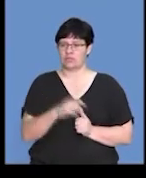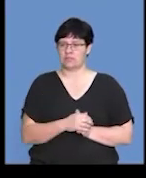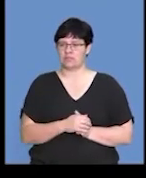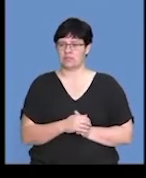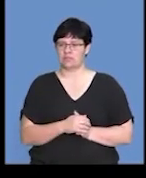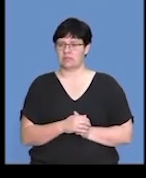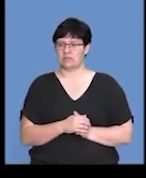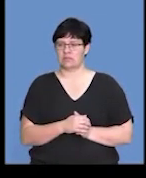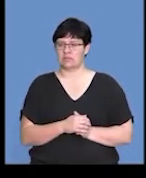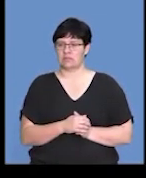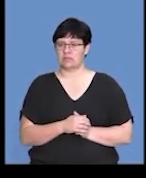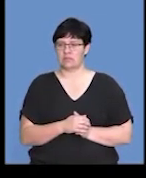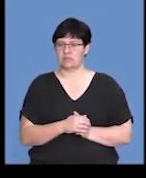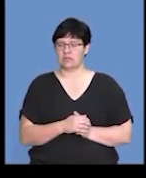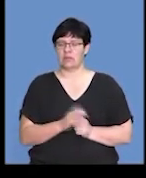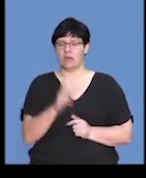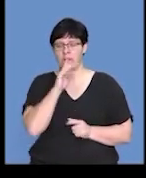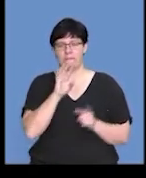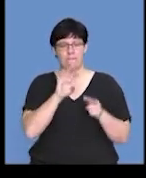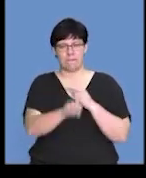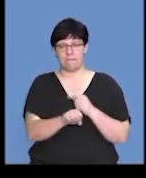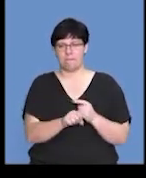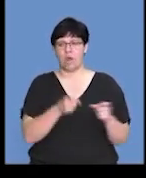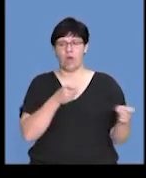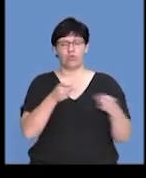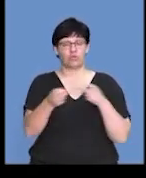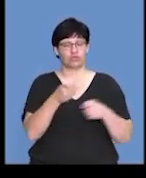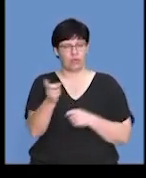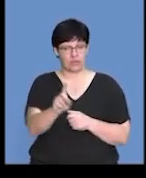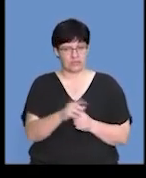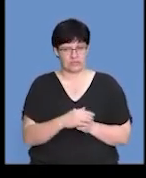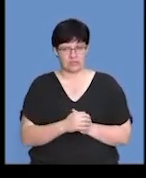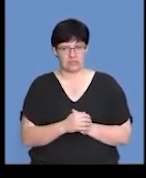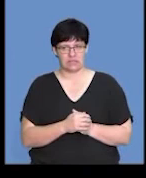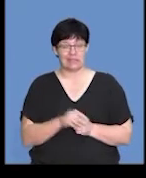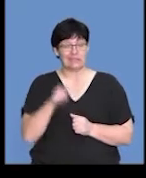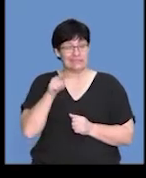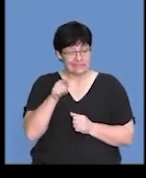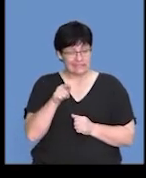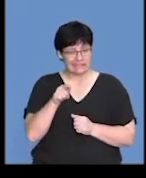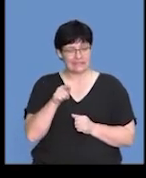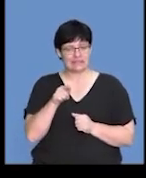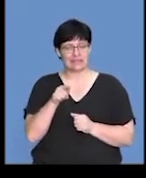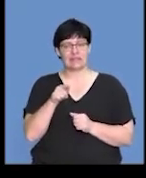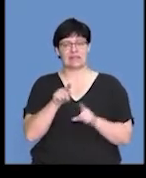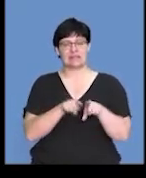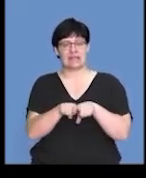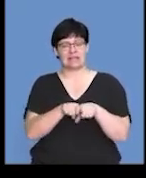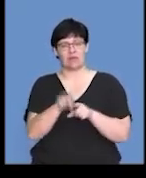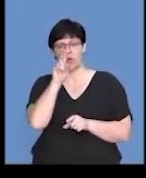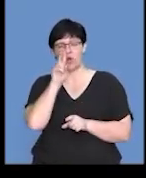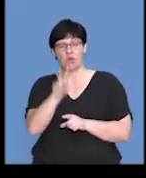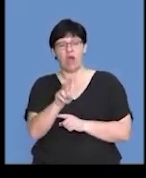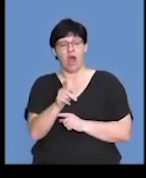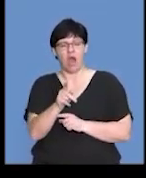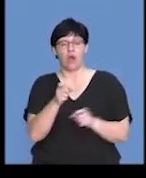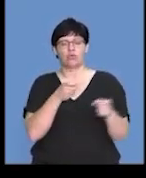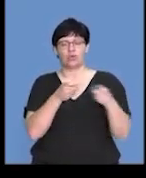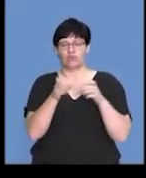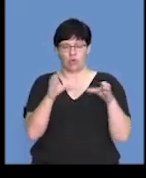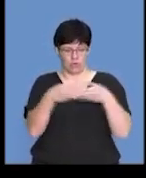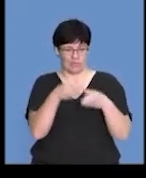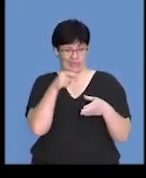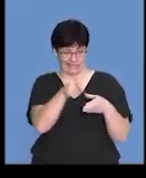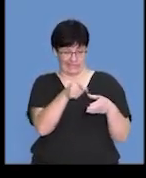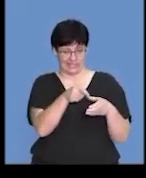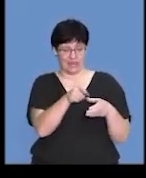very quickly. So, we were to determine what the control was. And in this experiment, if you looked at the group, this would have been the control group,